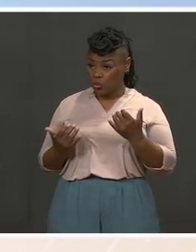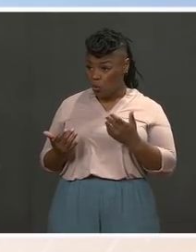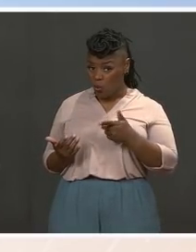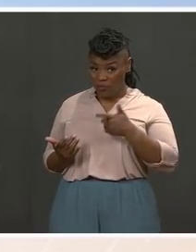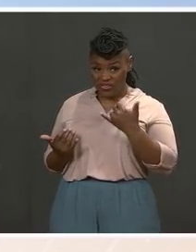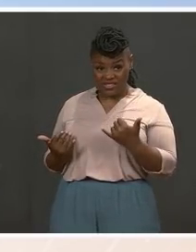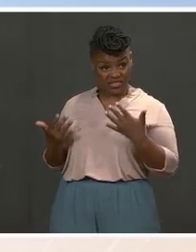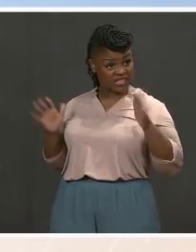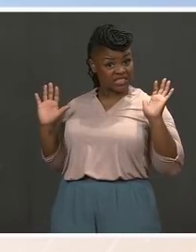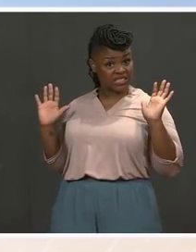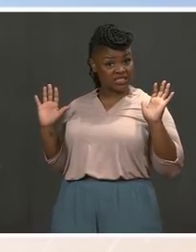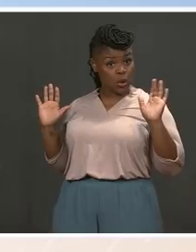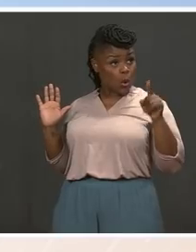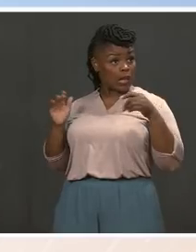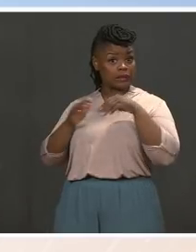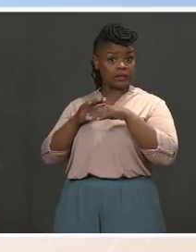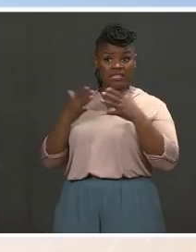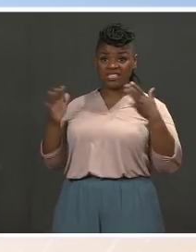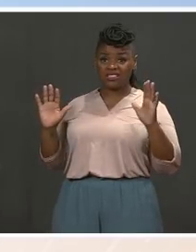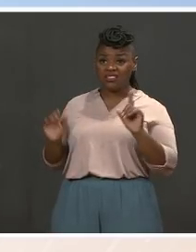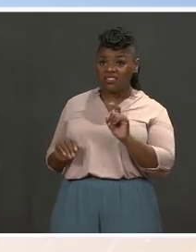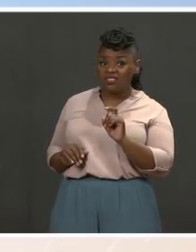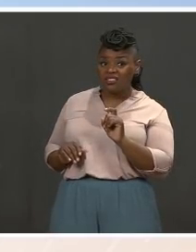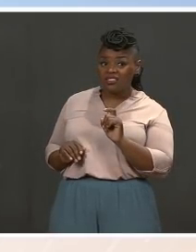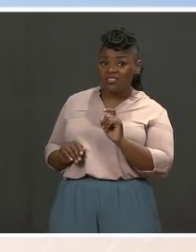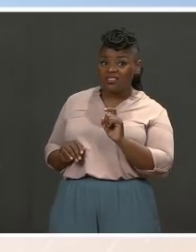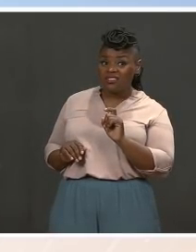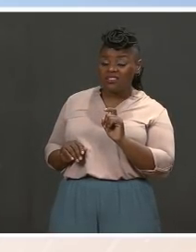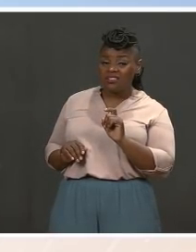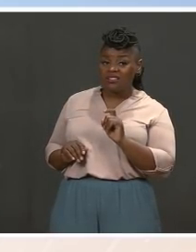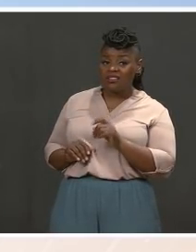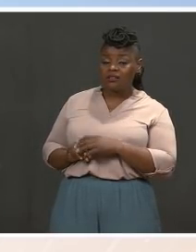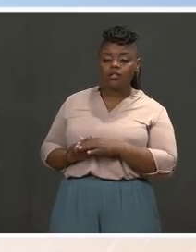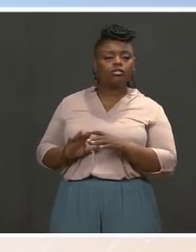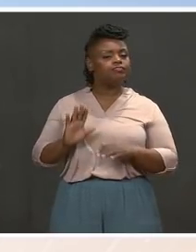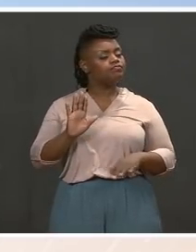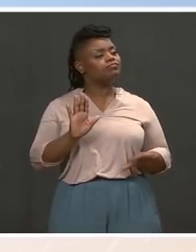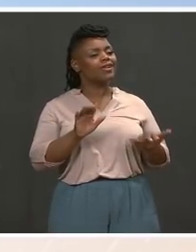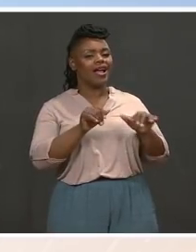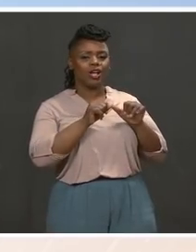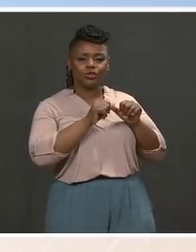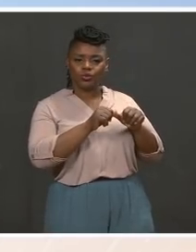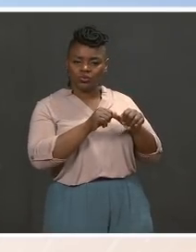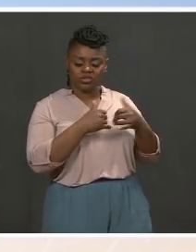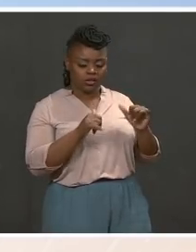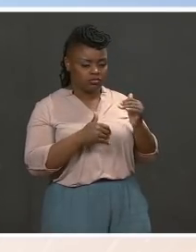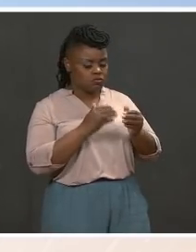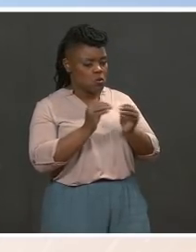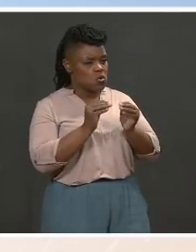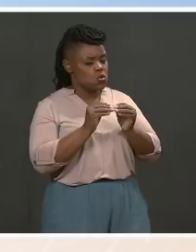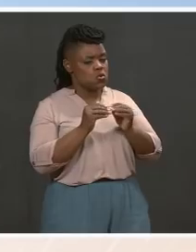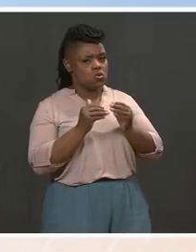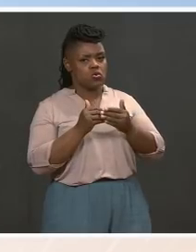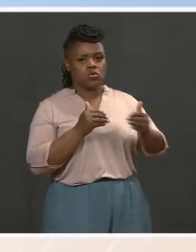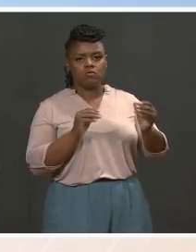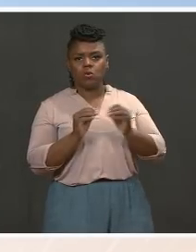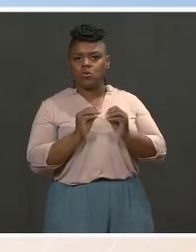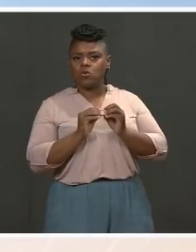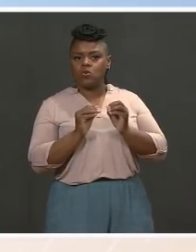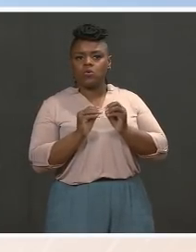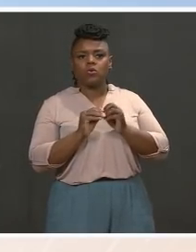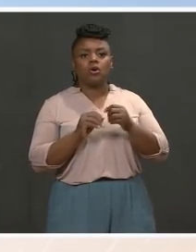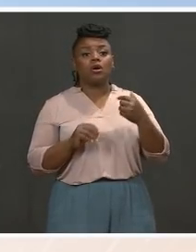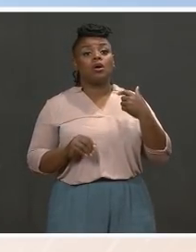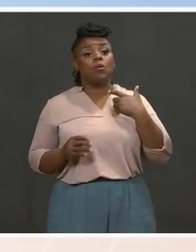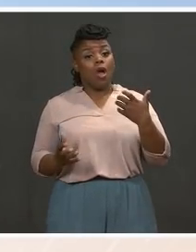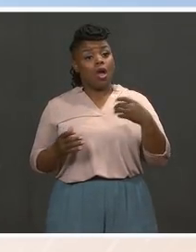be coming? MS. I would consider it. It's ongoing. And we wanted to provide pool coverage, as you all know, who